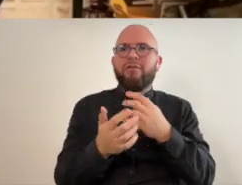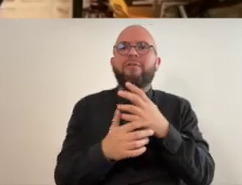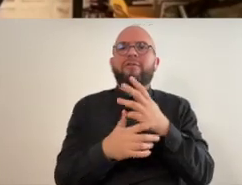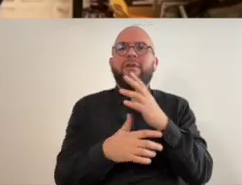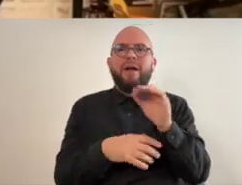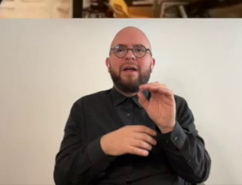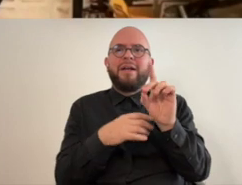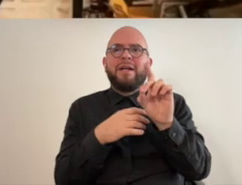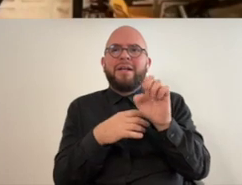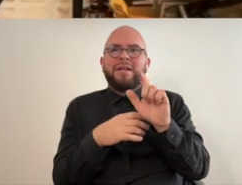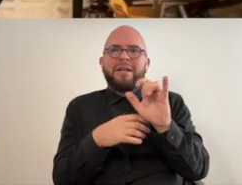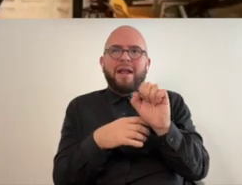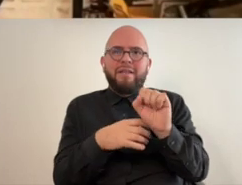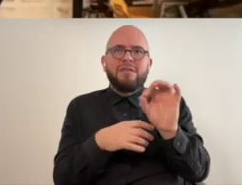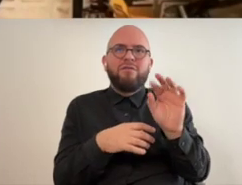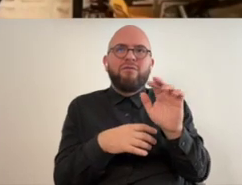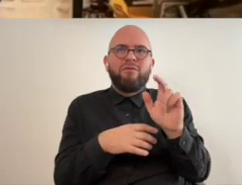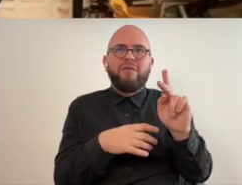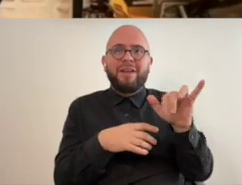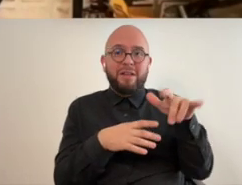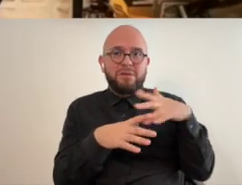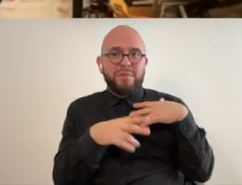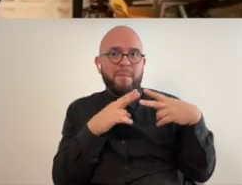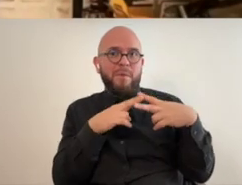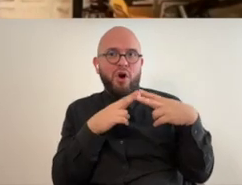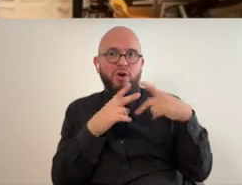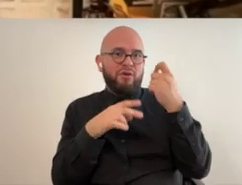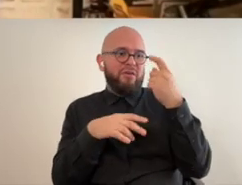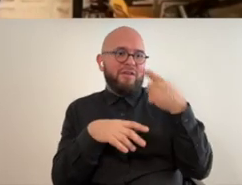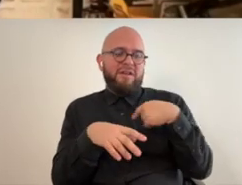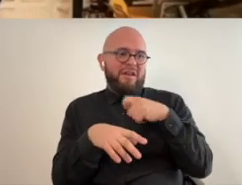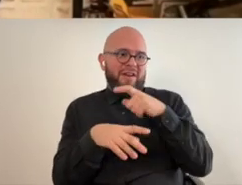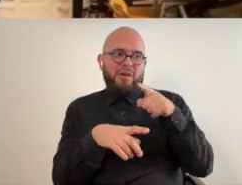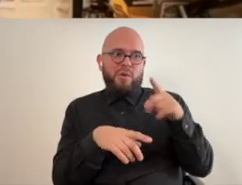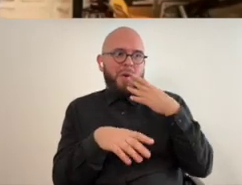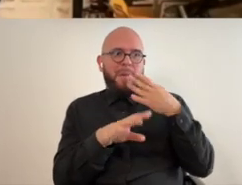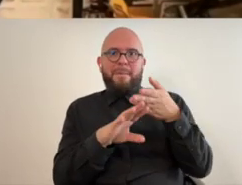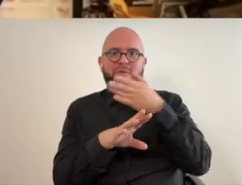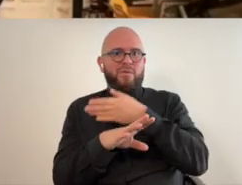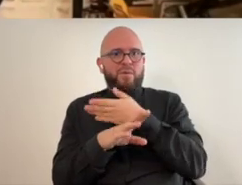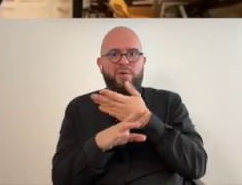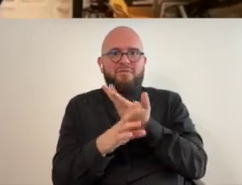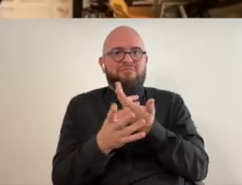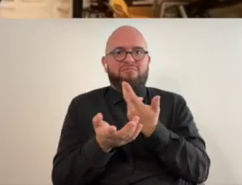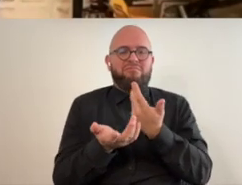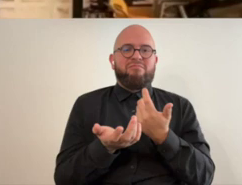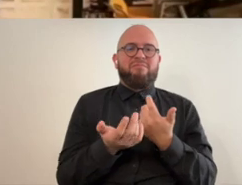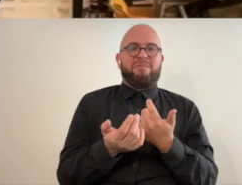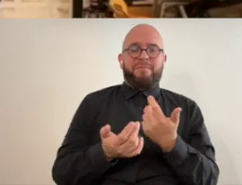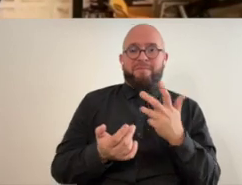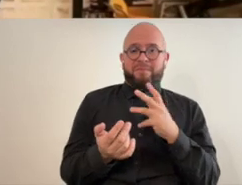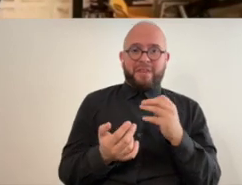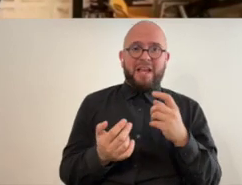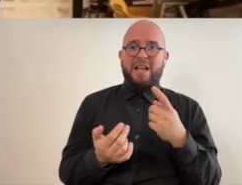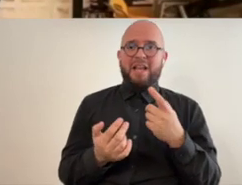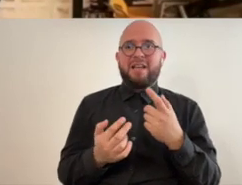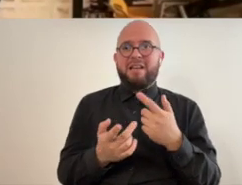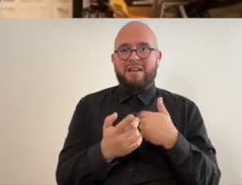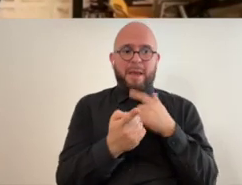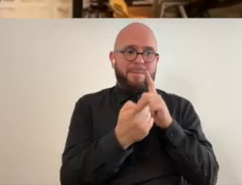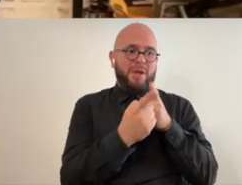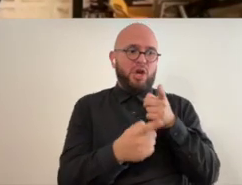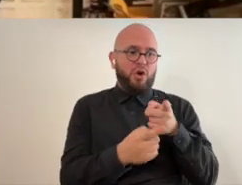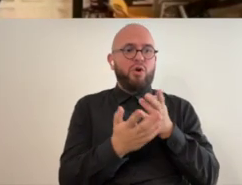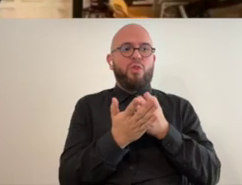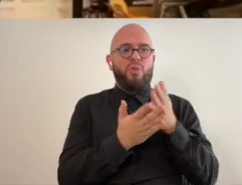and um delis frank was my um my partner and i i didn't know delis yet and uh